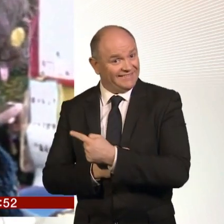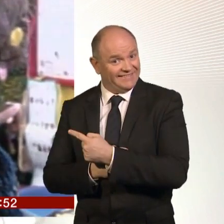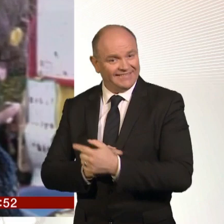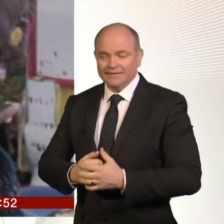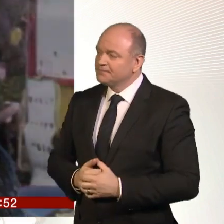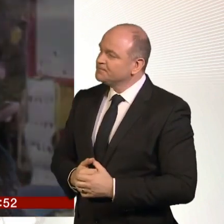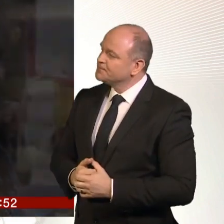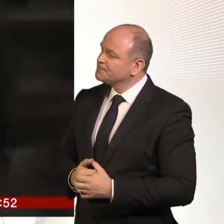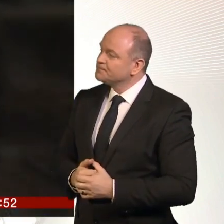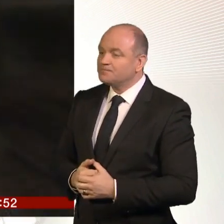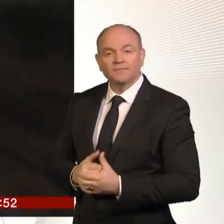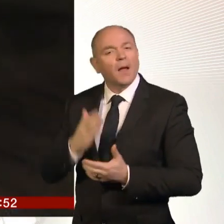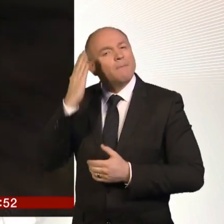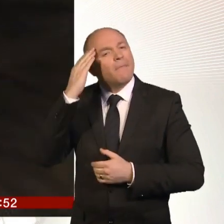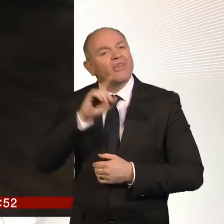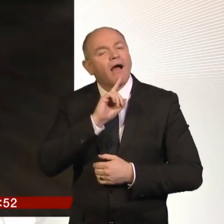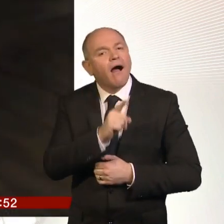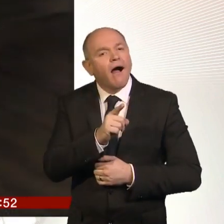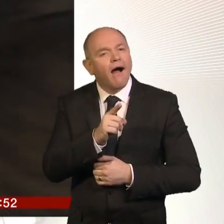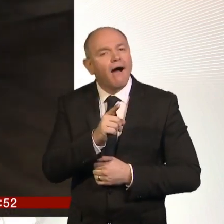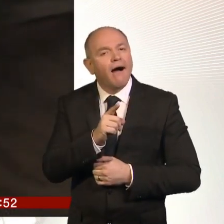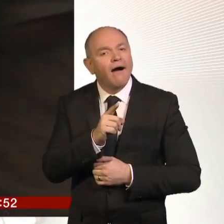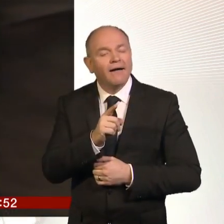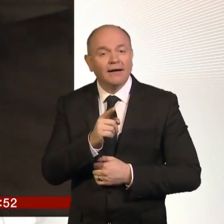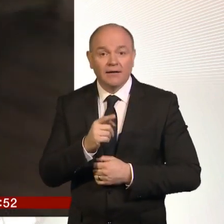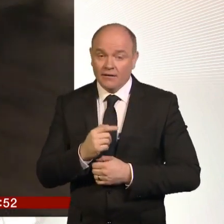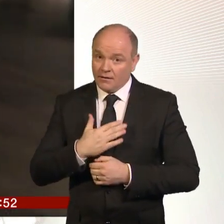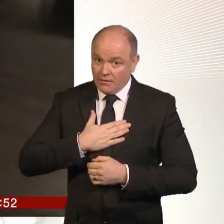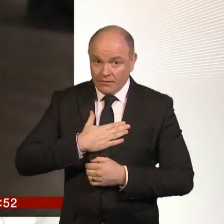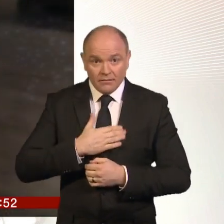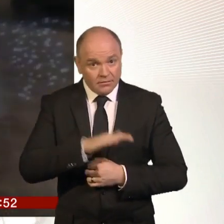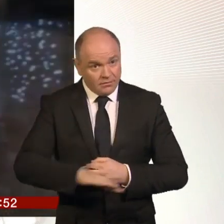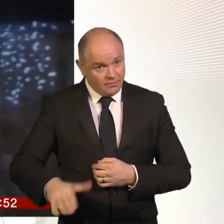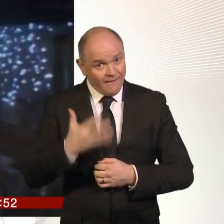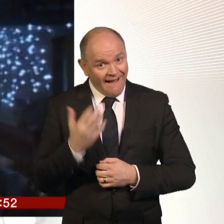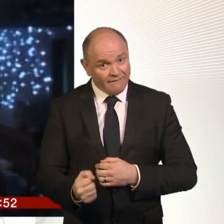I feel desperate for my children. I feel really desperate.